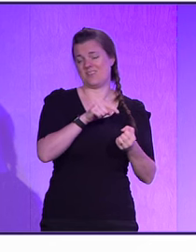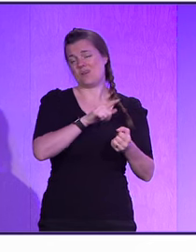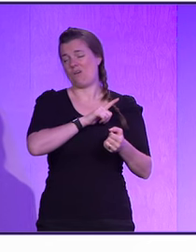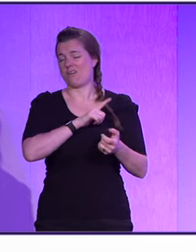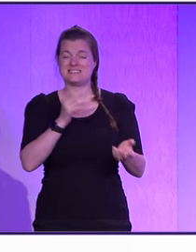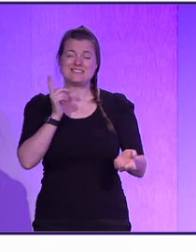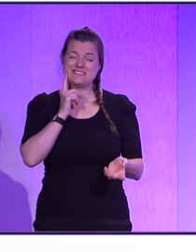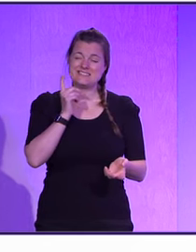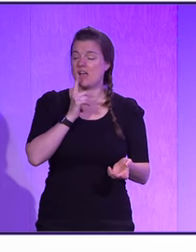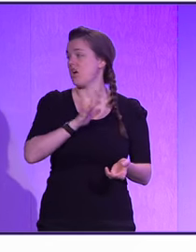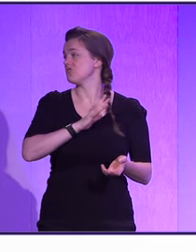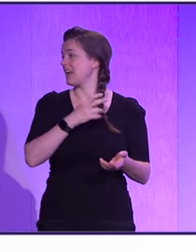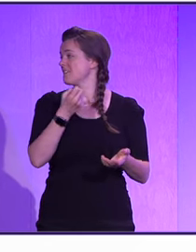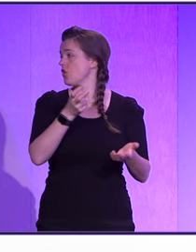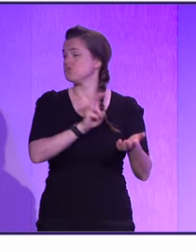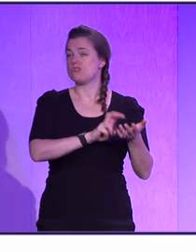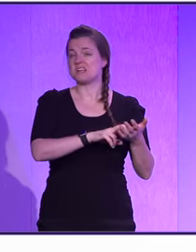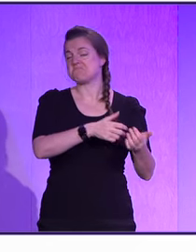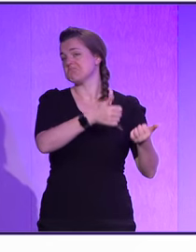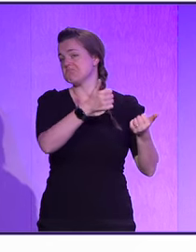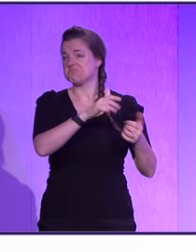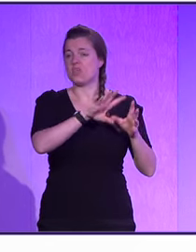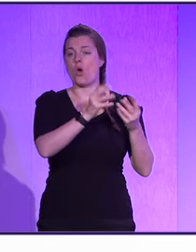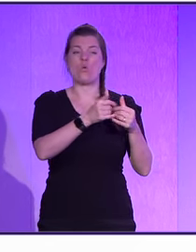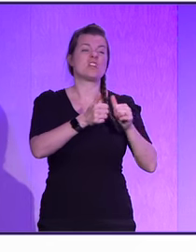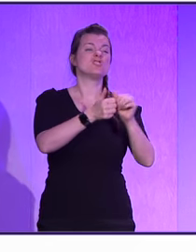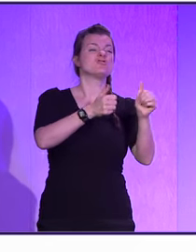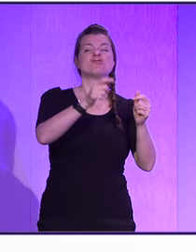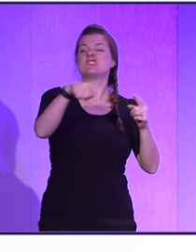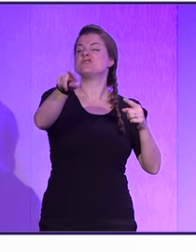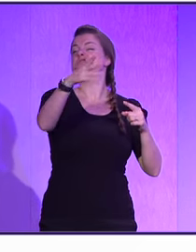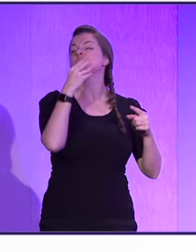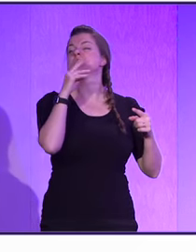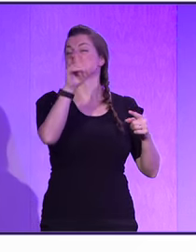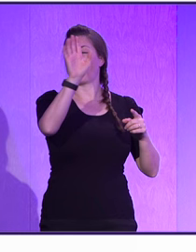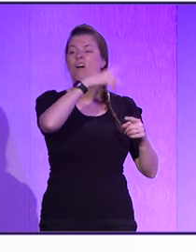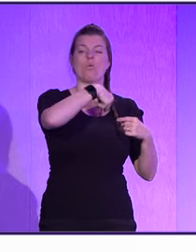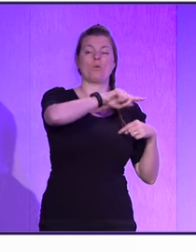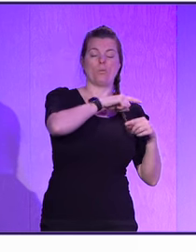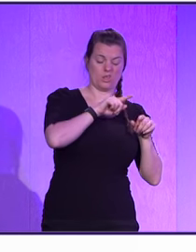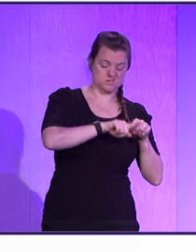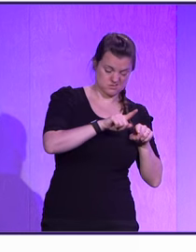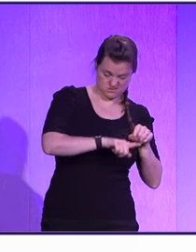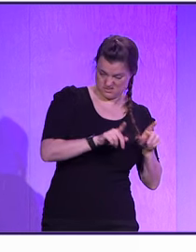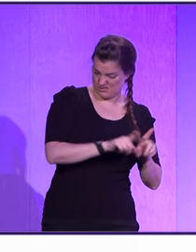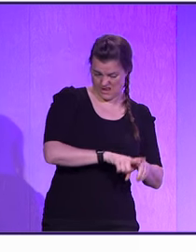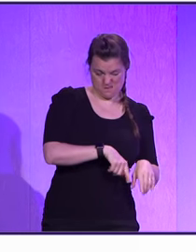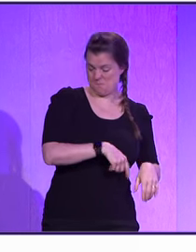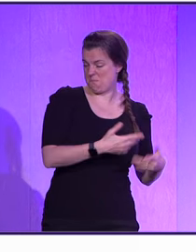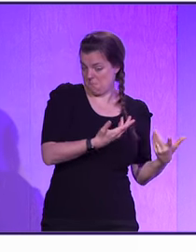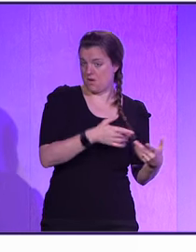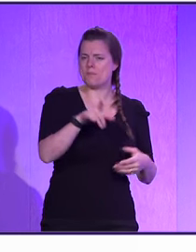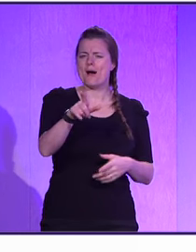you know, it's obviously easy, they already have a contract, you know, the whole industry is doing it, so why not? So everybody's trying to prove this